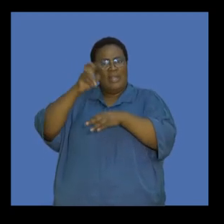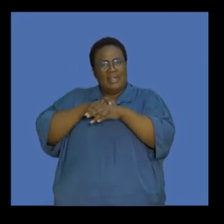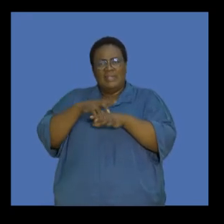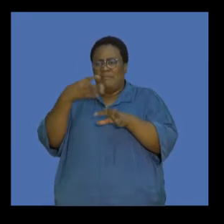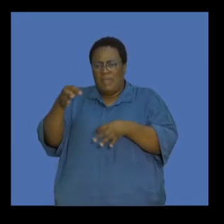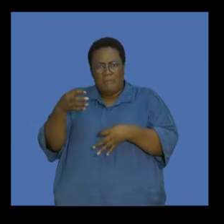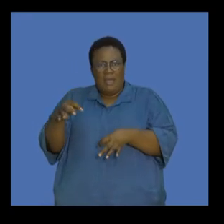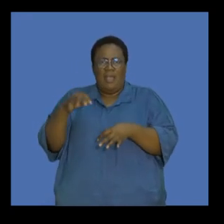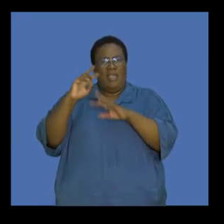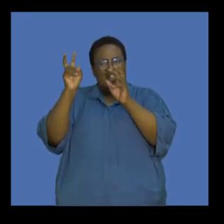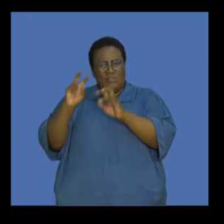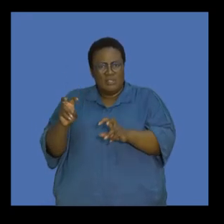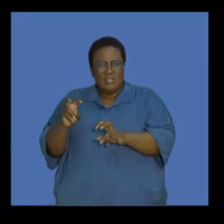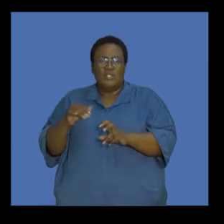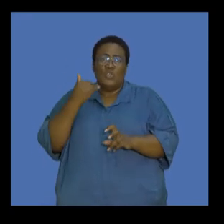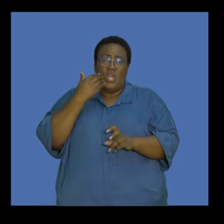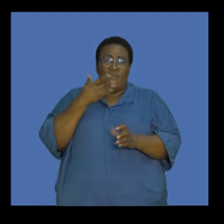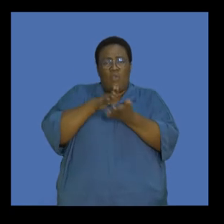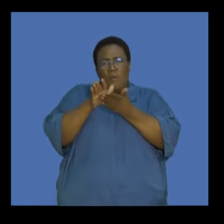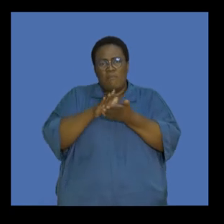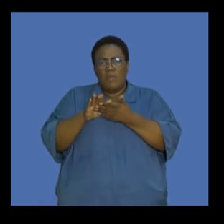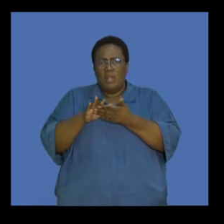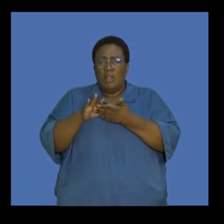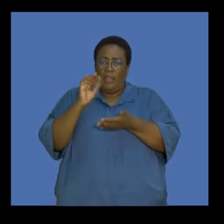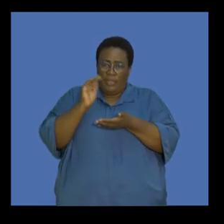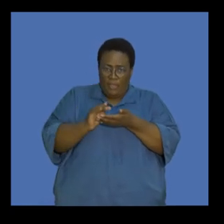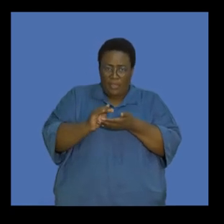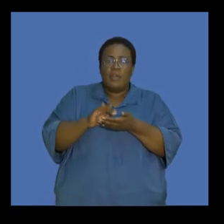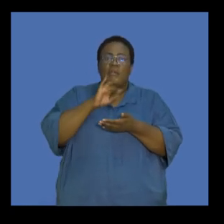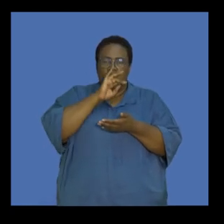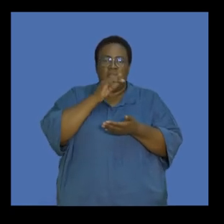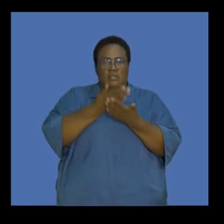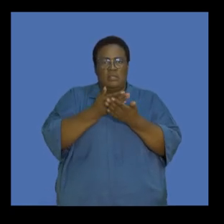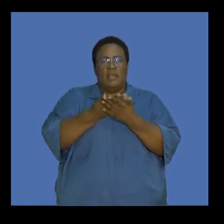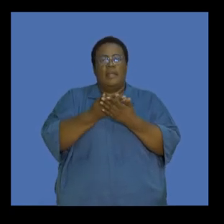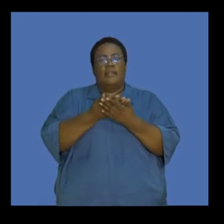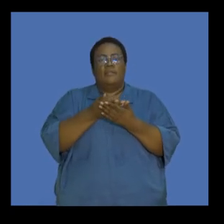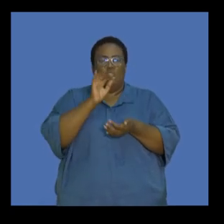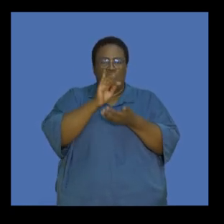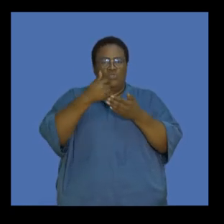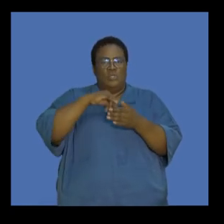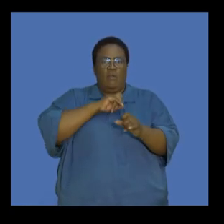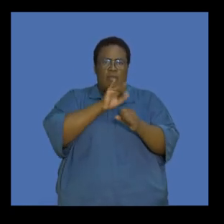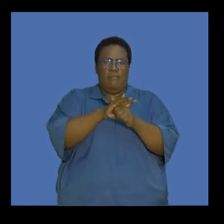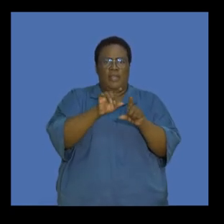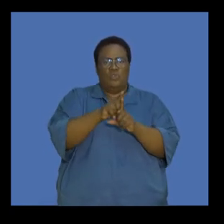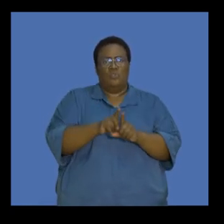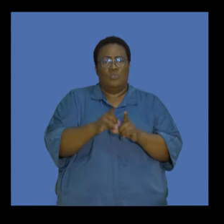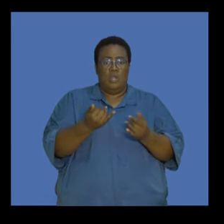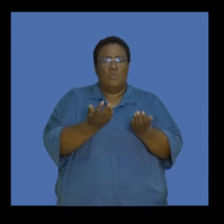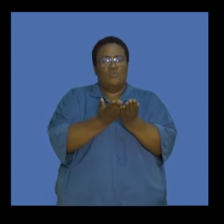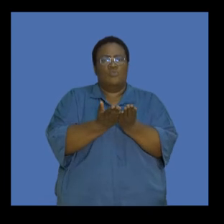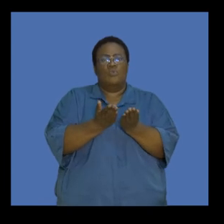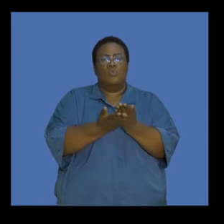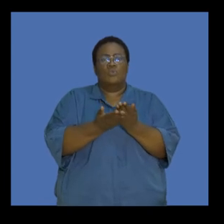paper so reducing our print is significant in terms of our impact. So if schools were now going online and